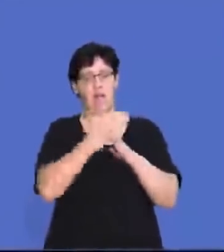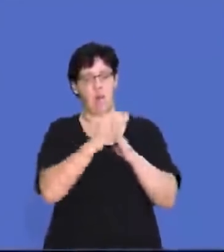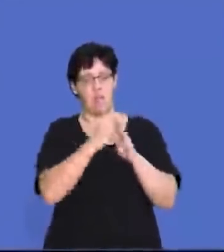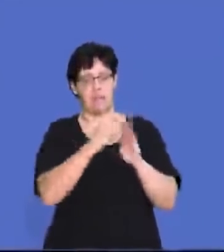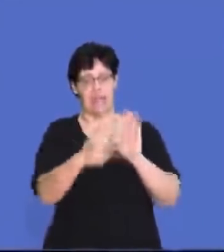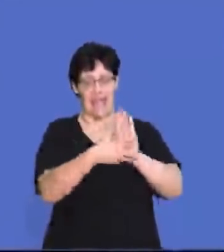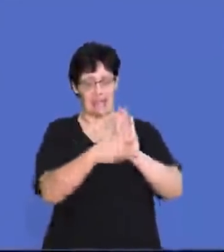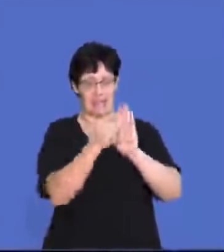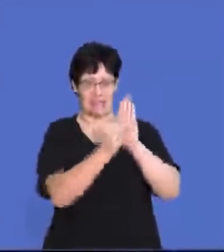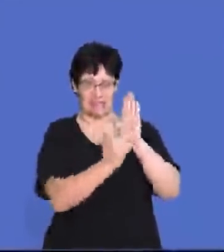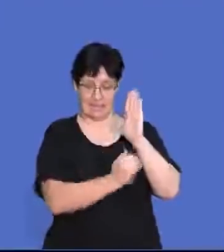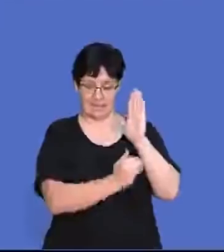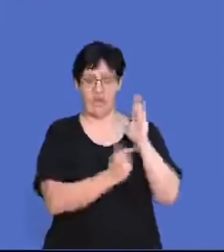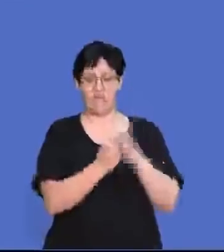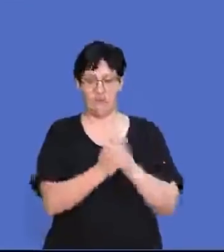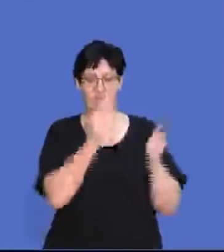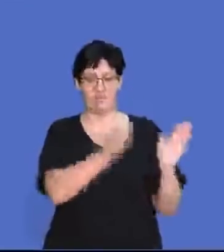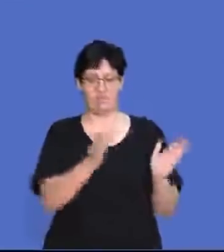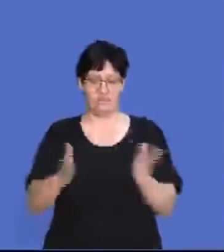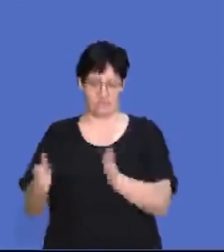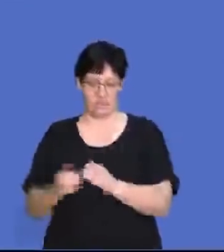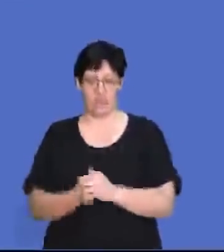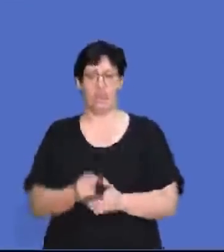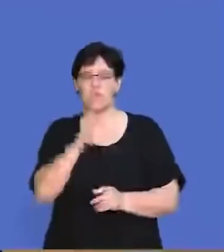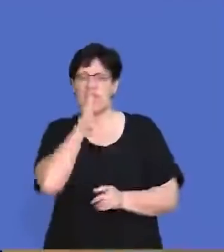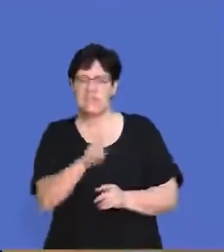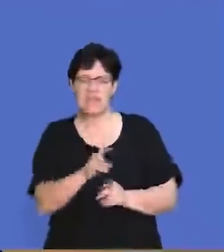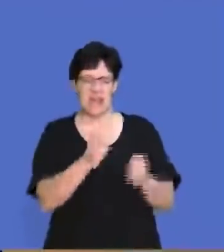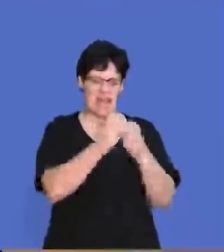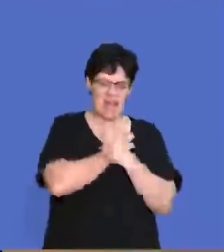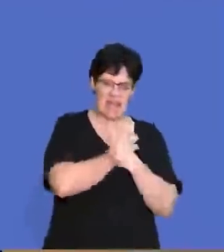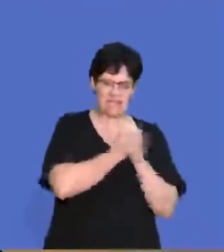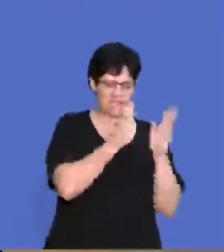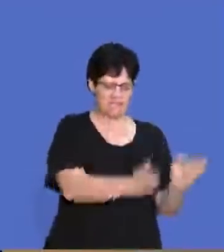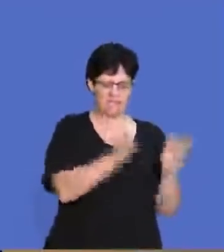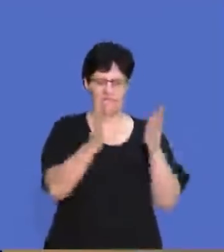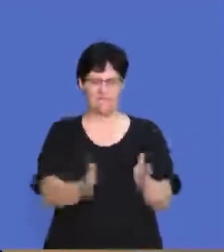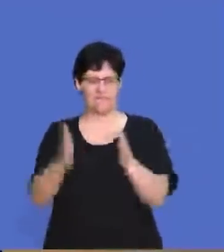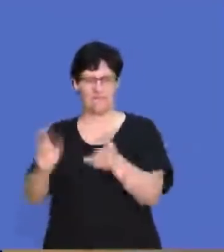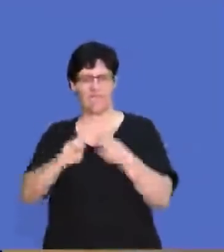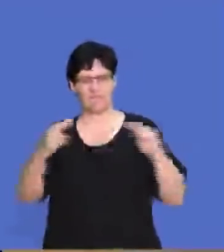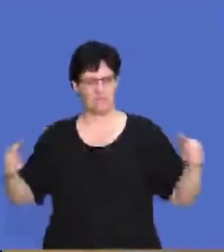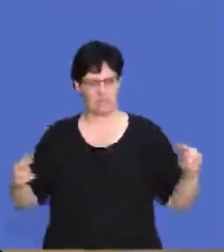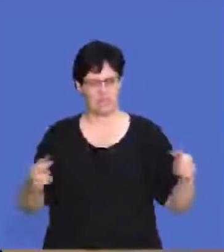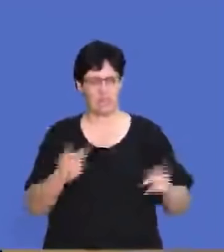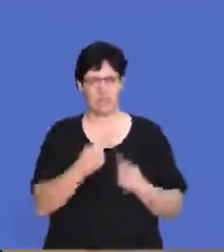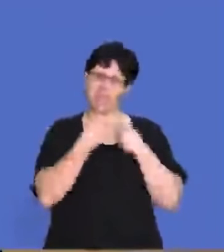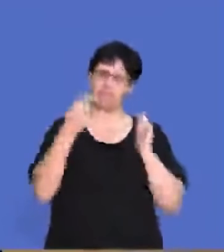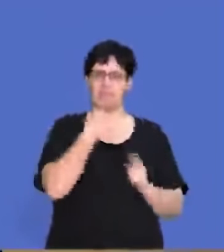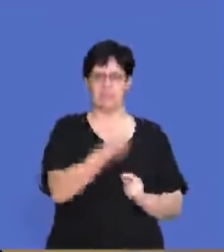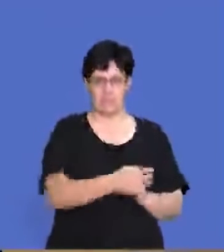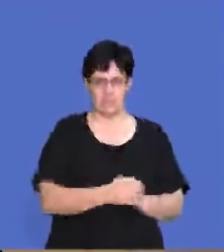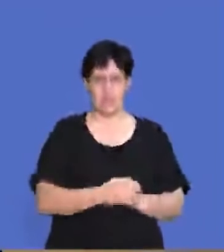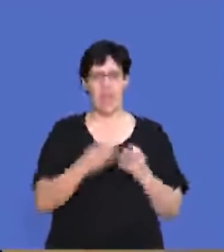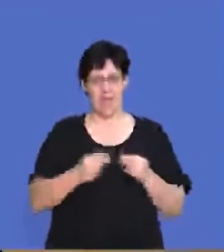from the various statements. So we're going to see what type of leave are they saying in the